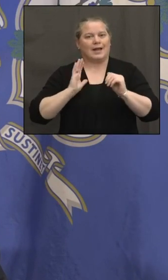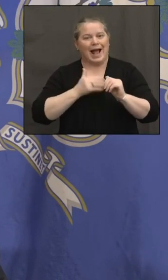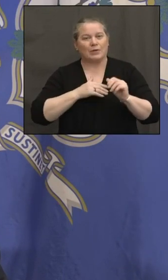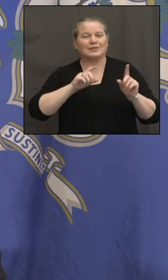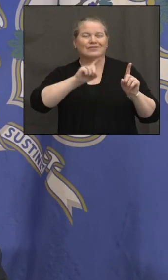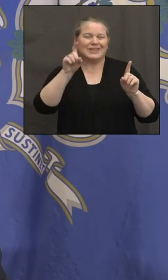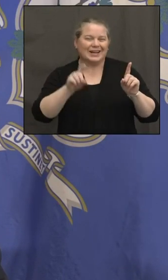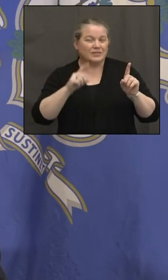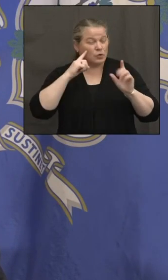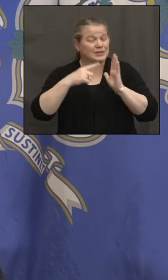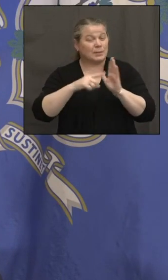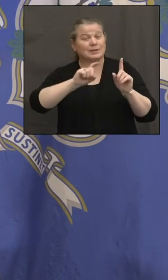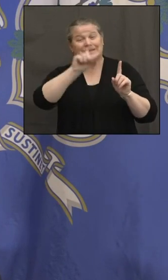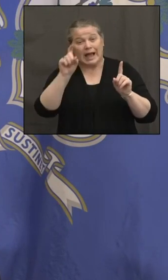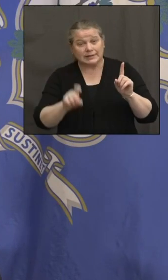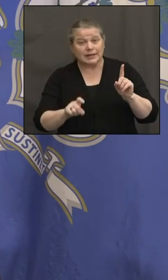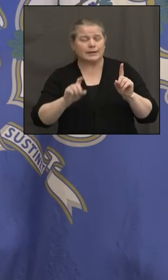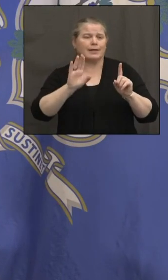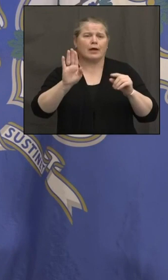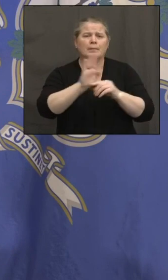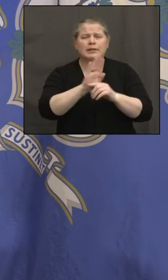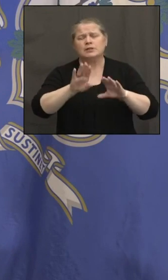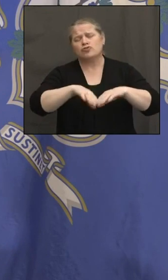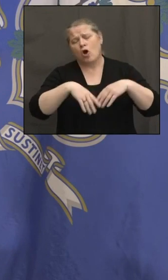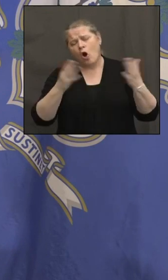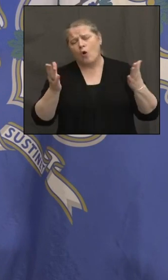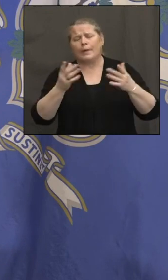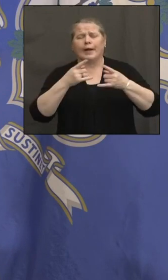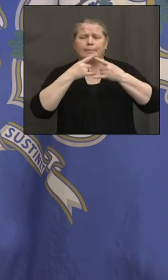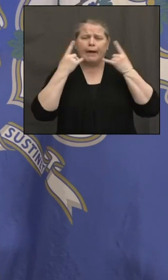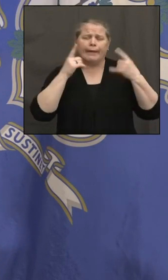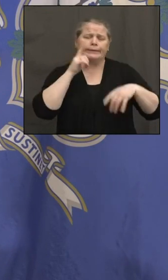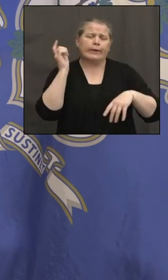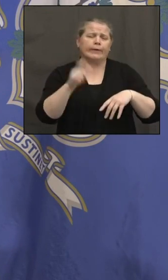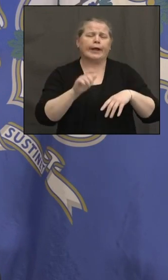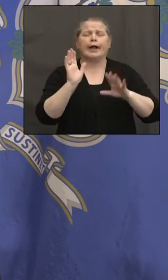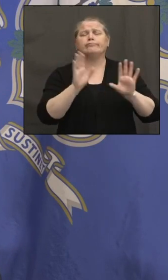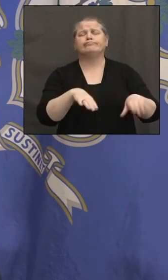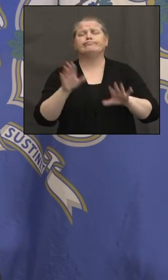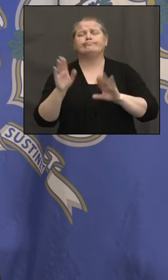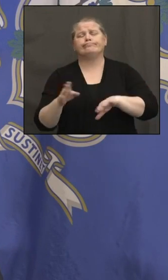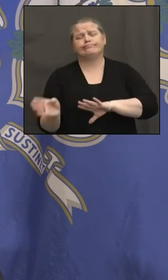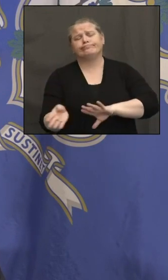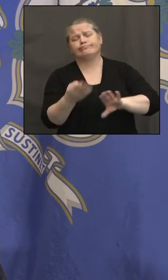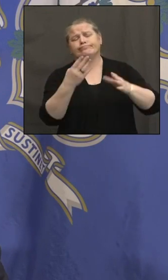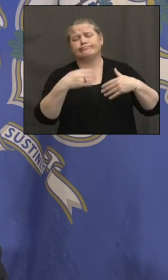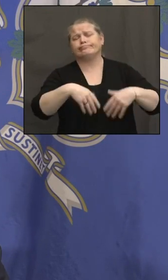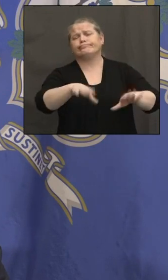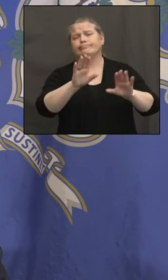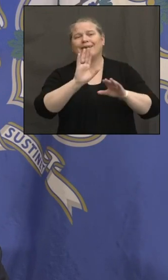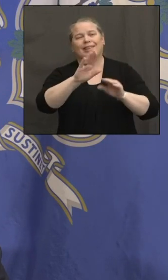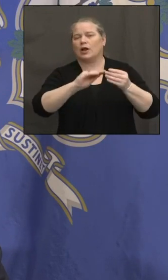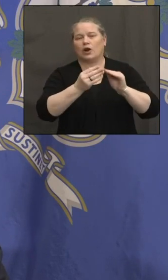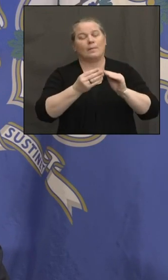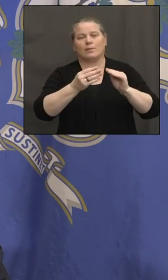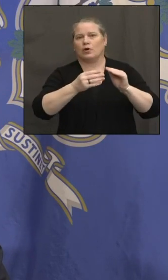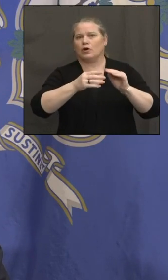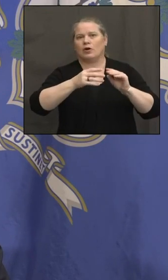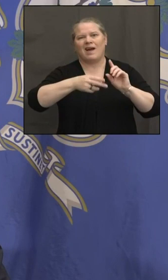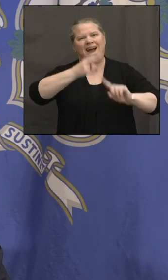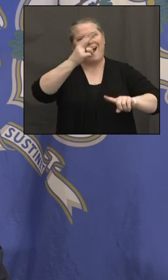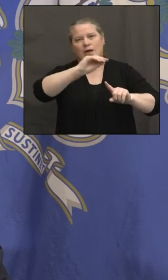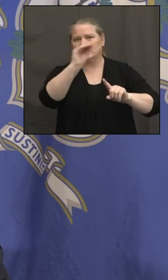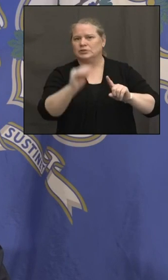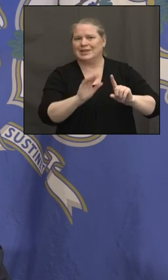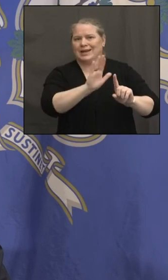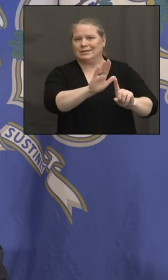social distancing. That's not Connecticut. We've kept our capacity very low and we're wearing the mask. So I think